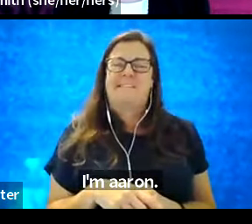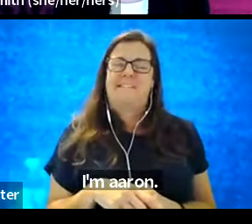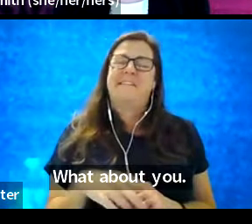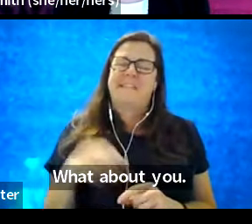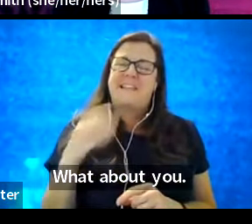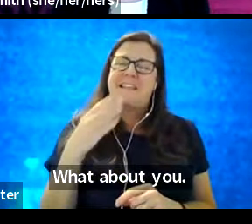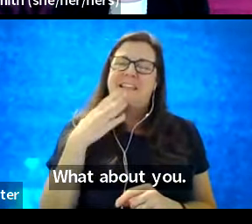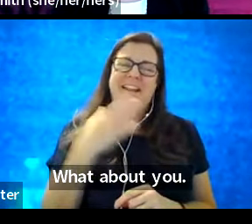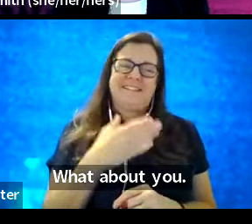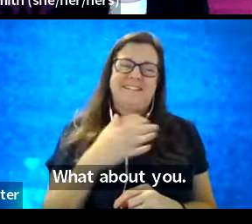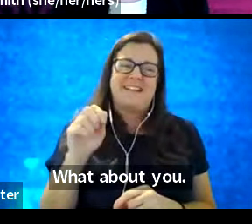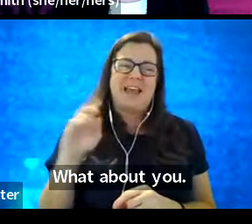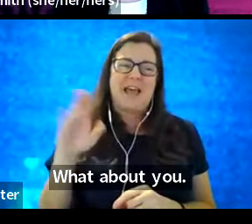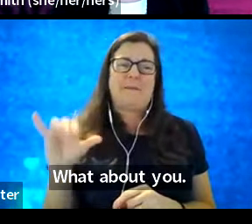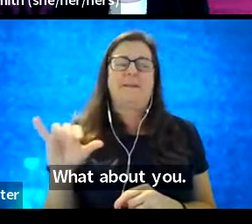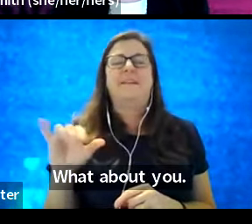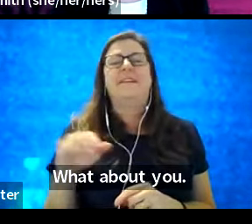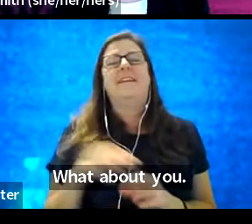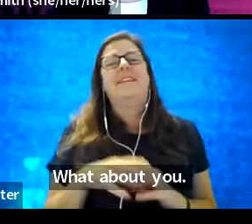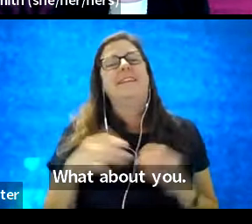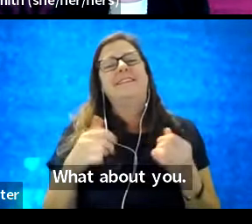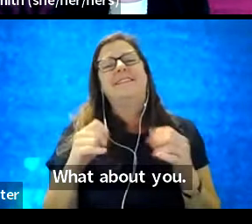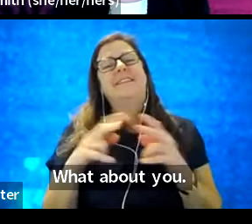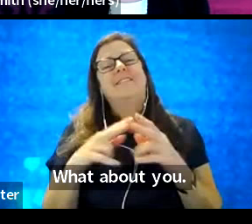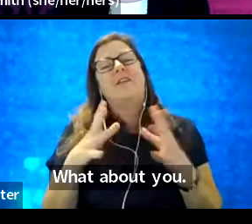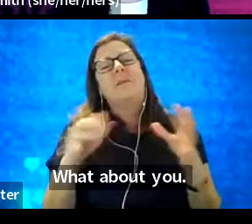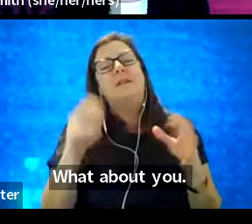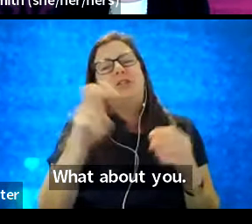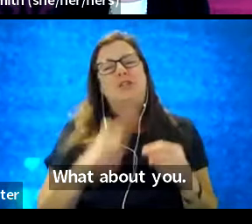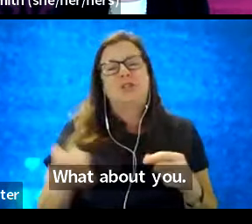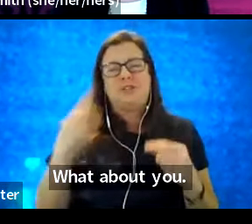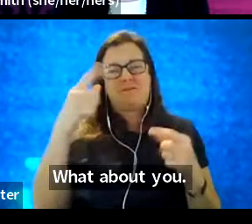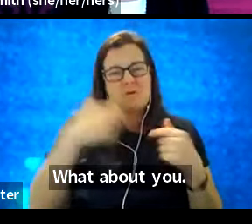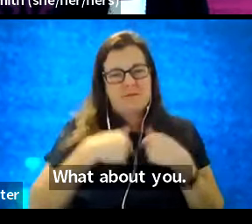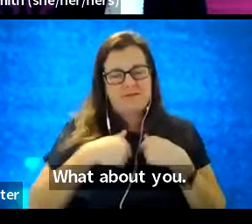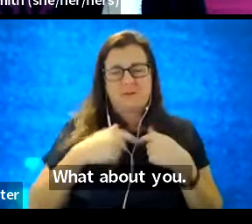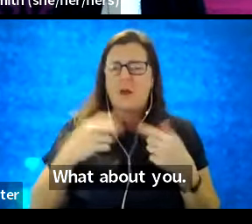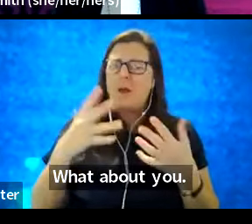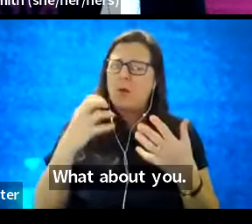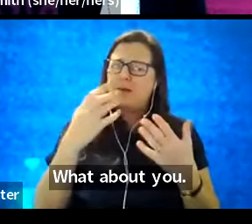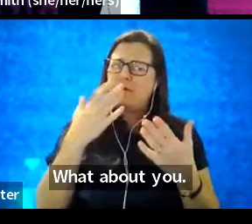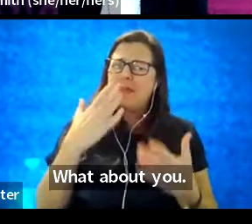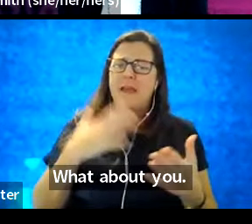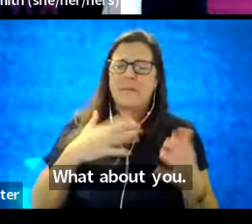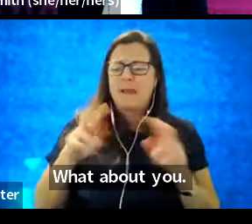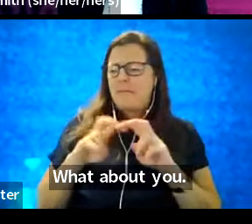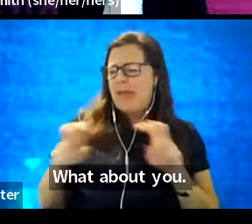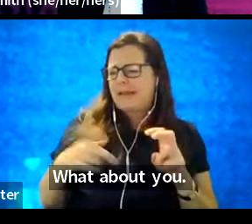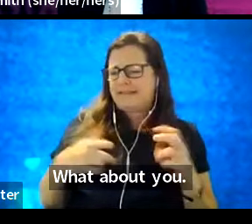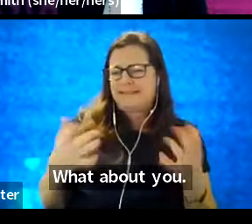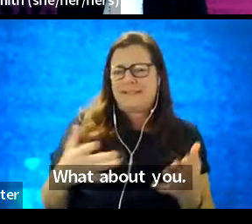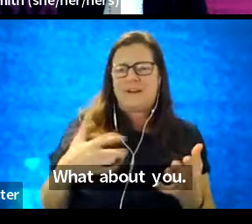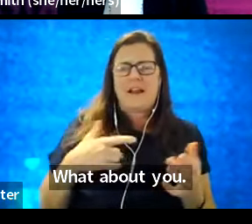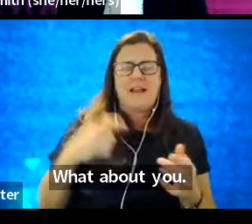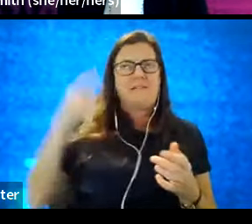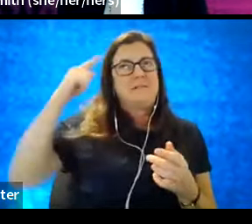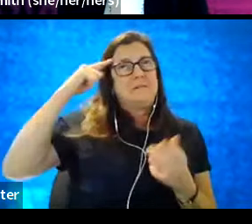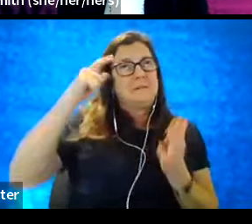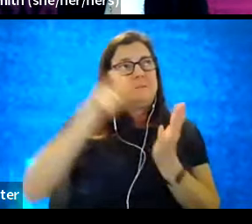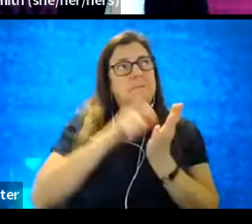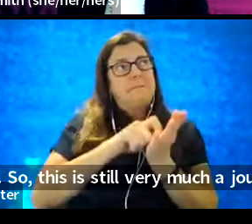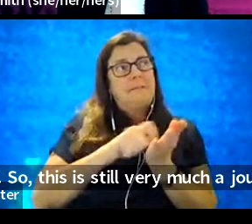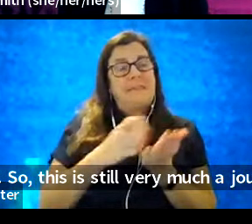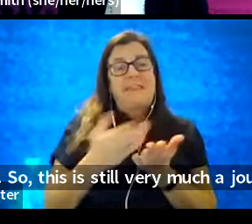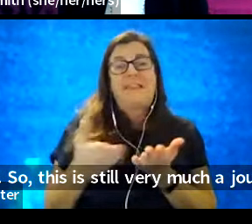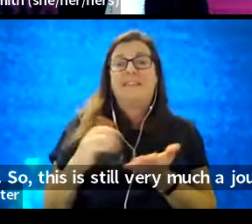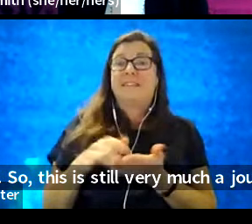Thanks, Abby. So this is still very much a journey that I'm on. So I want to thank my panelists here. I've made a lot of mental notes about the things that